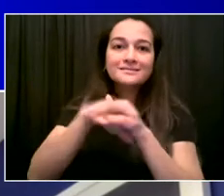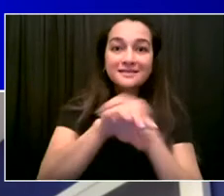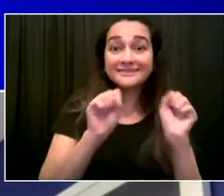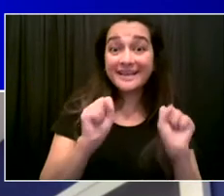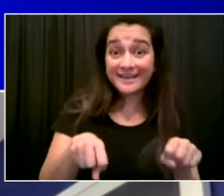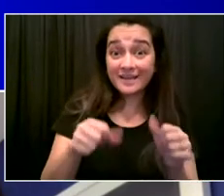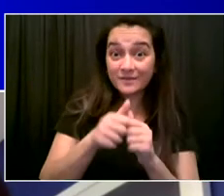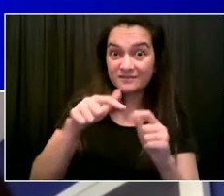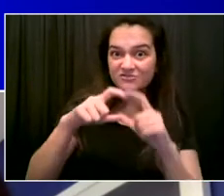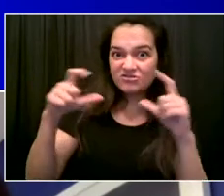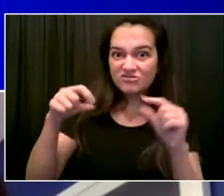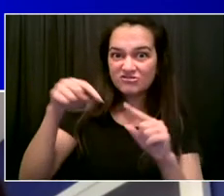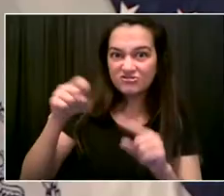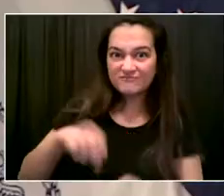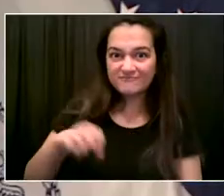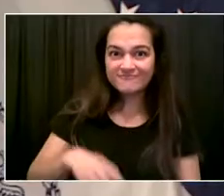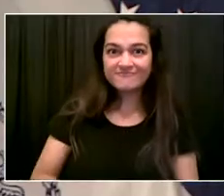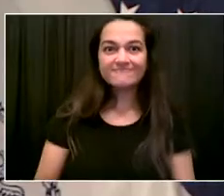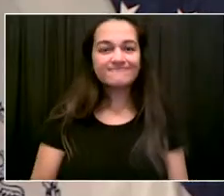great work you've been doing.